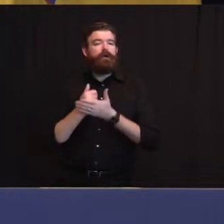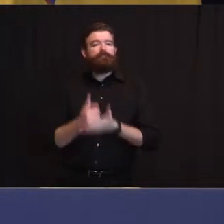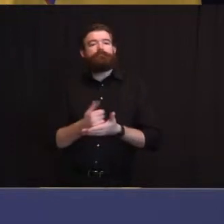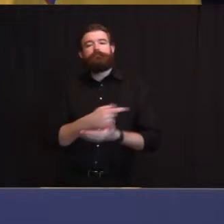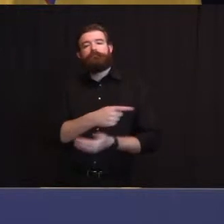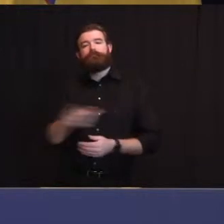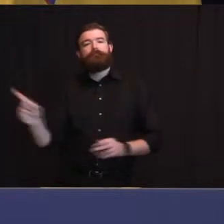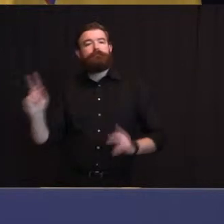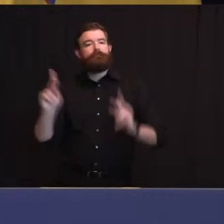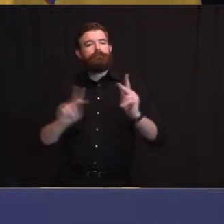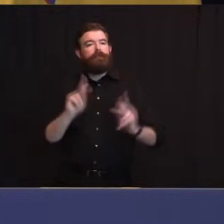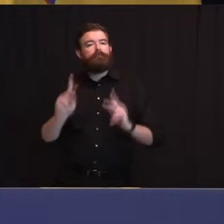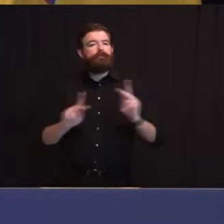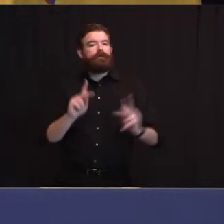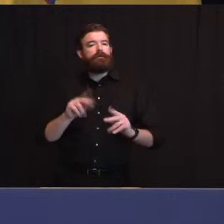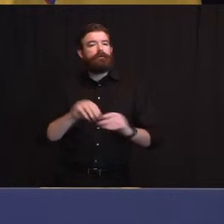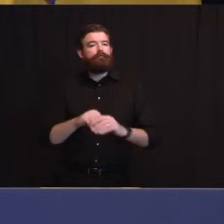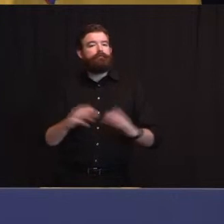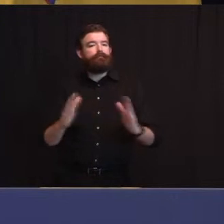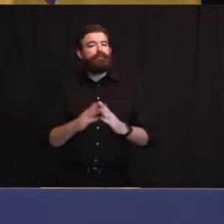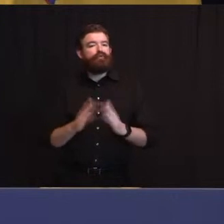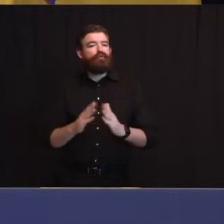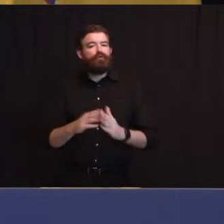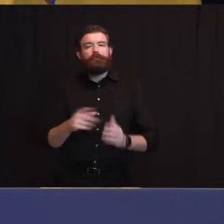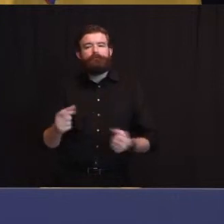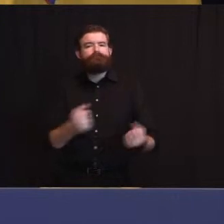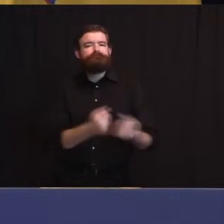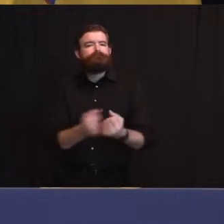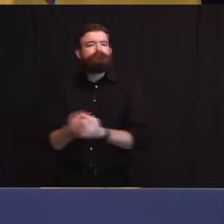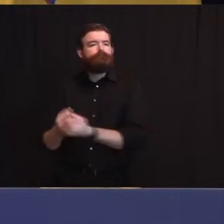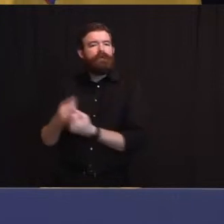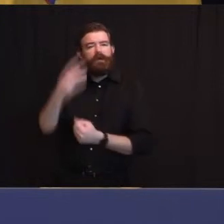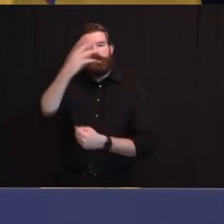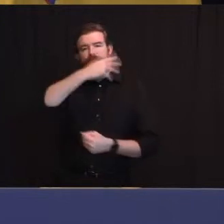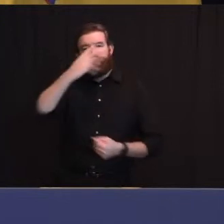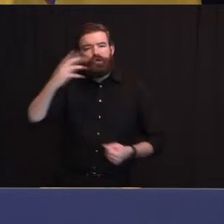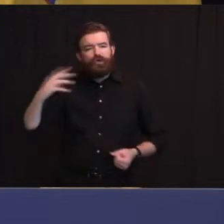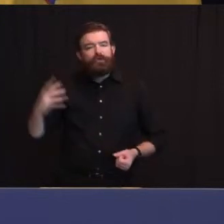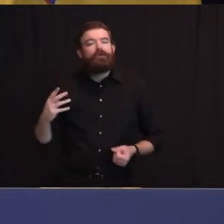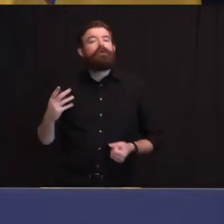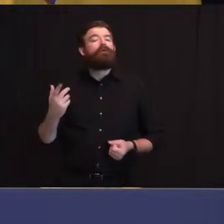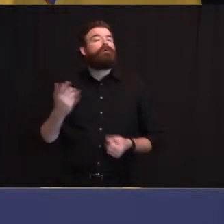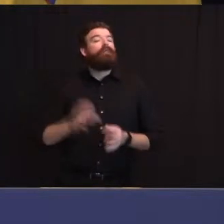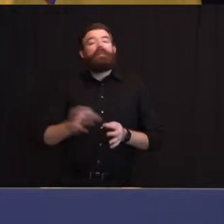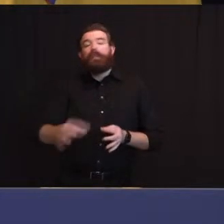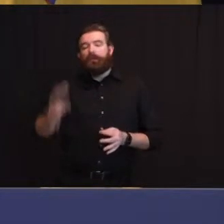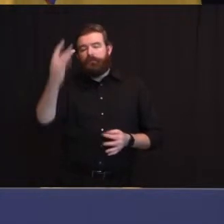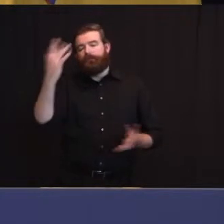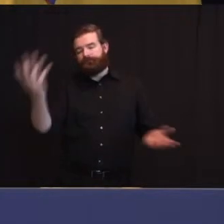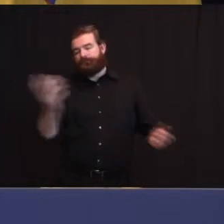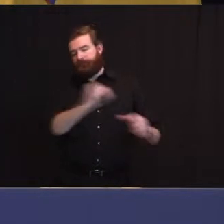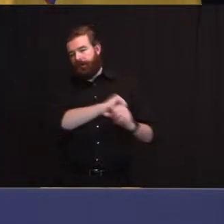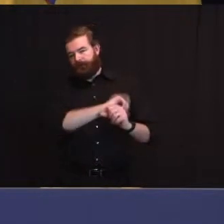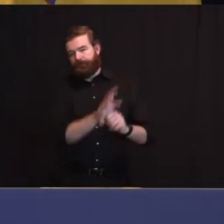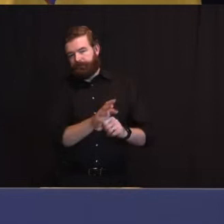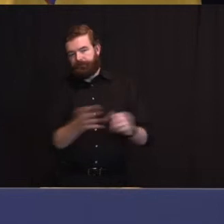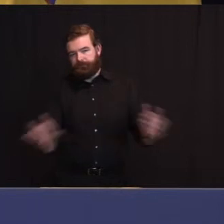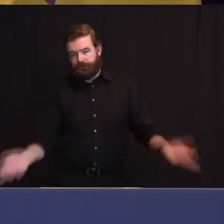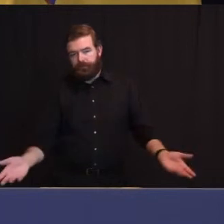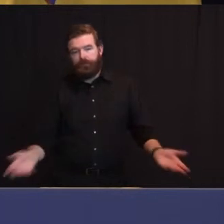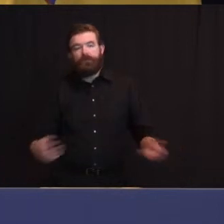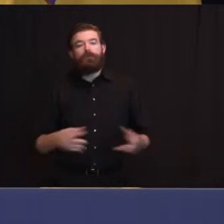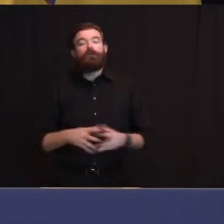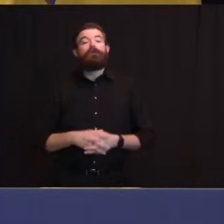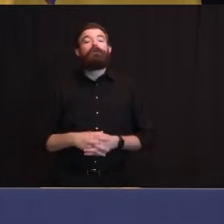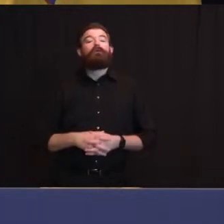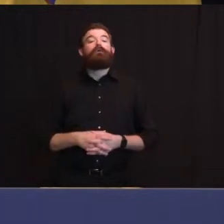resolution to this as possible. It's clearly due to COVID, so the reasons are understandable, but we want to get that done as fast as we can. I would